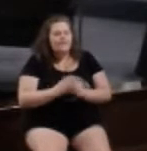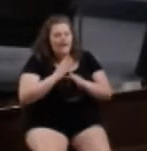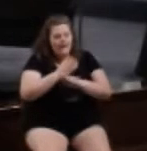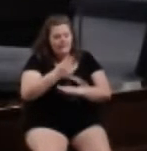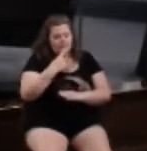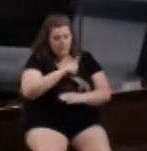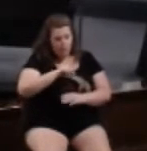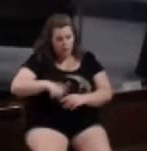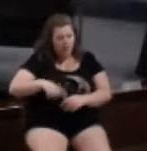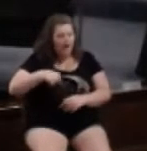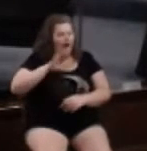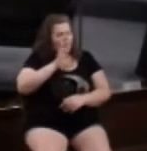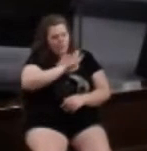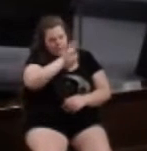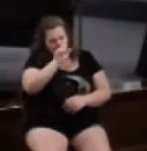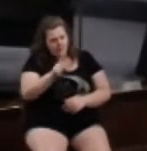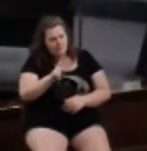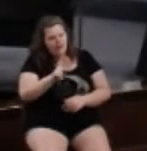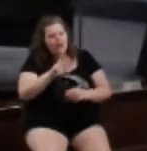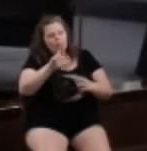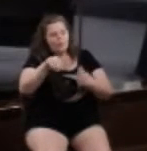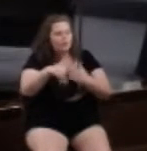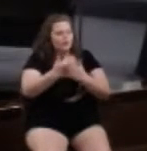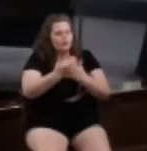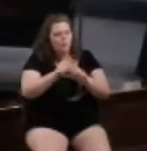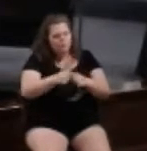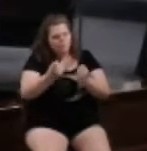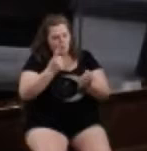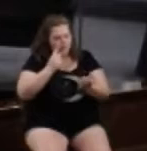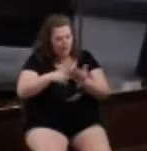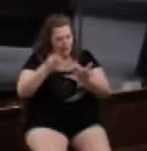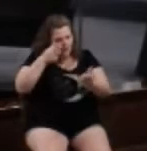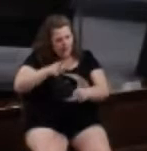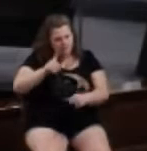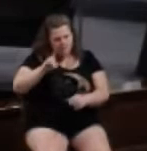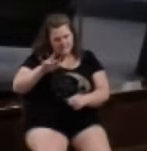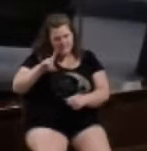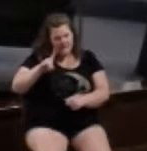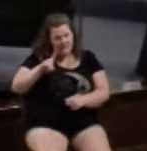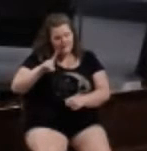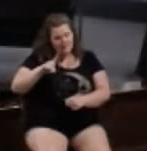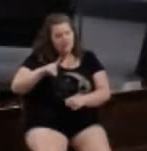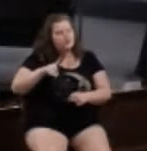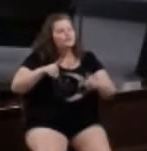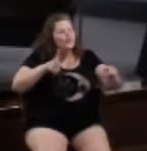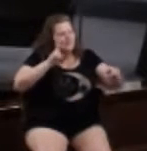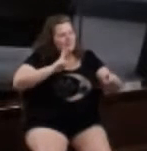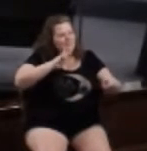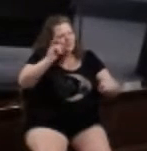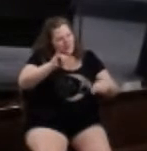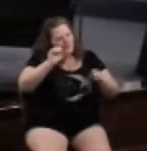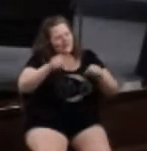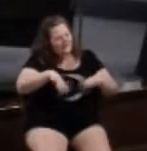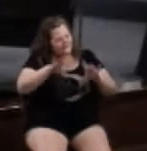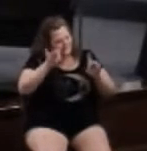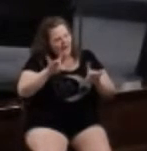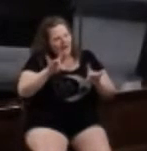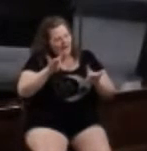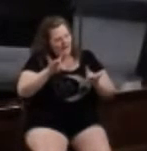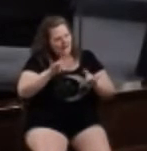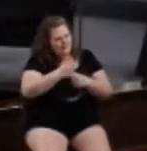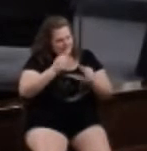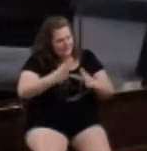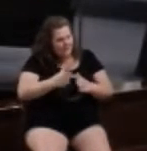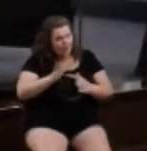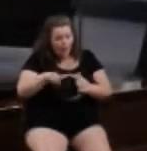the Lord, I will return and renew the broken contract with David, so that Gentiles too will find the Lord, all those marked with my name, that is what